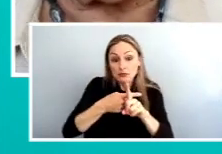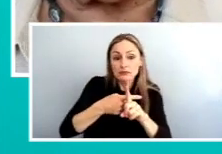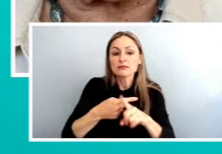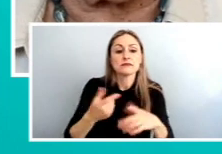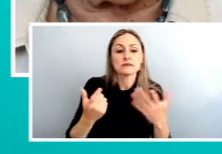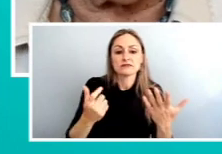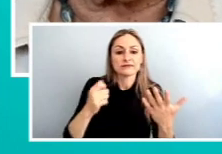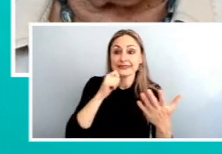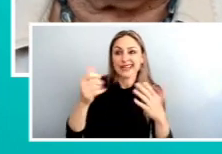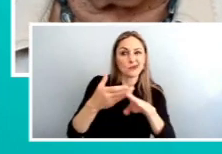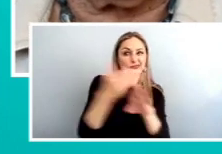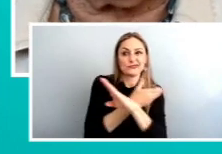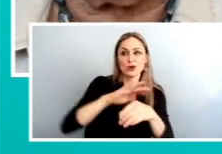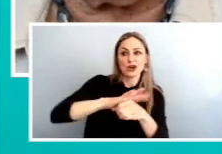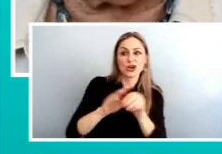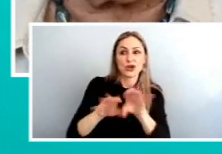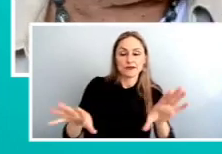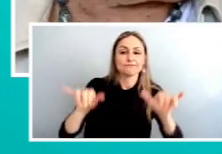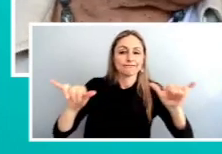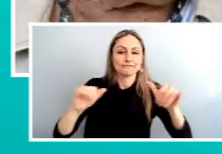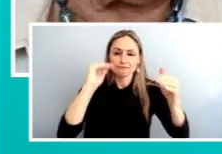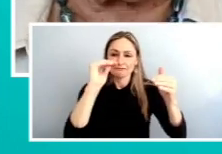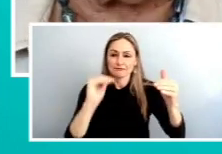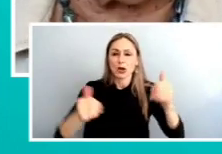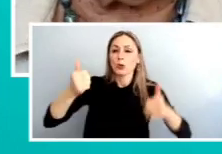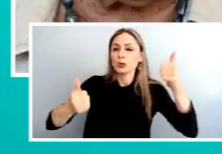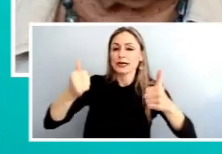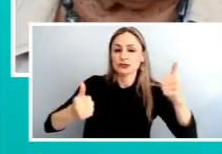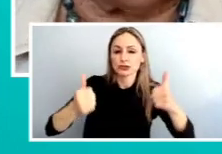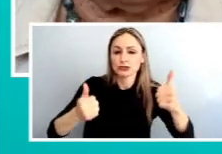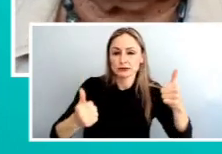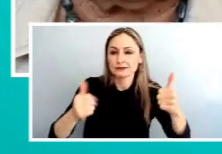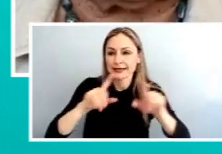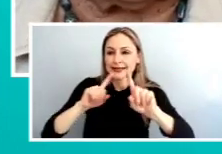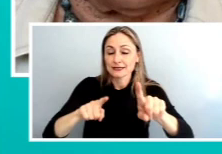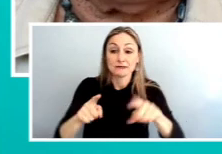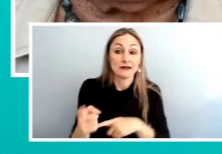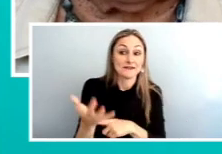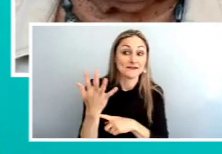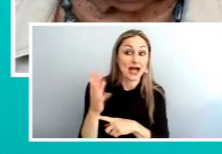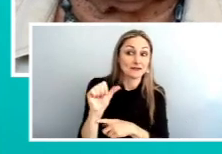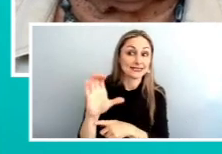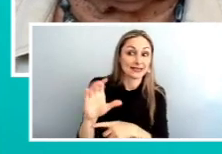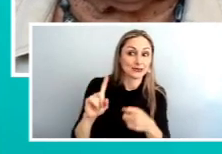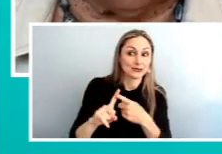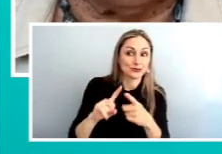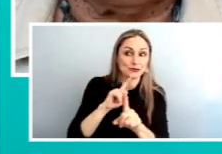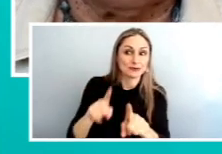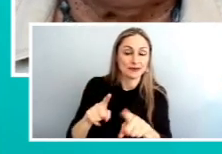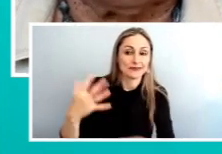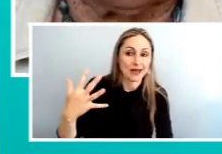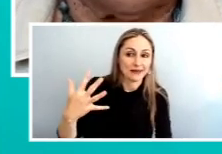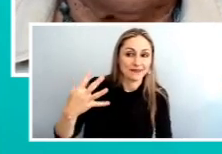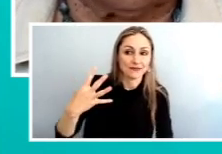COVID. So I'll give you five more seconds to respond. Five, four,